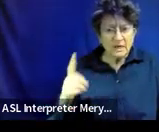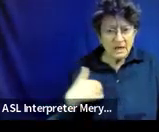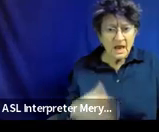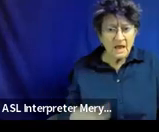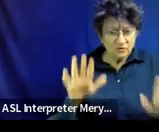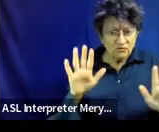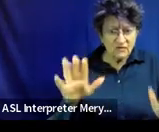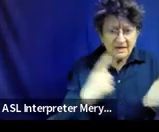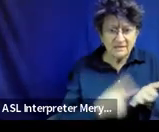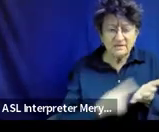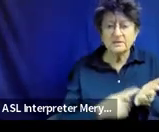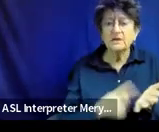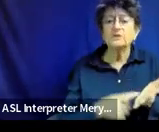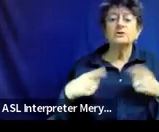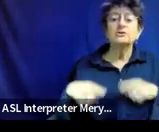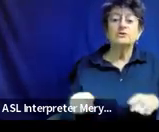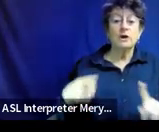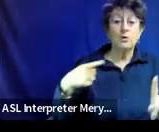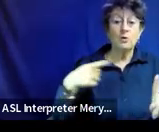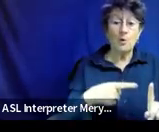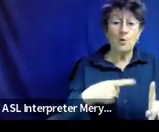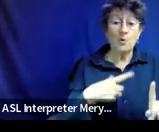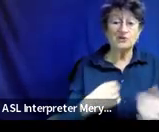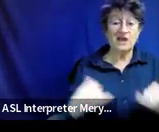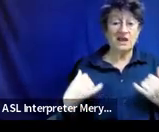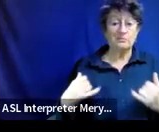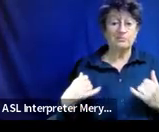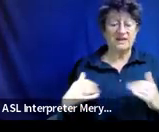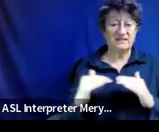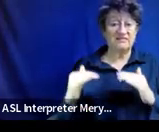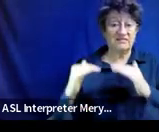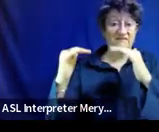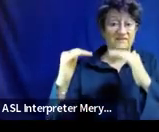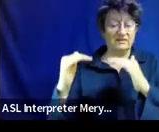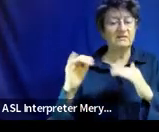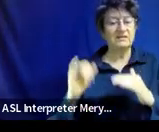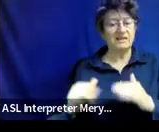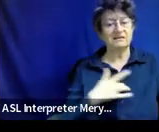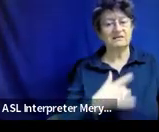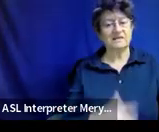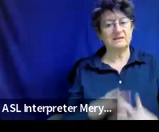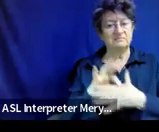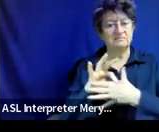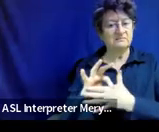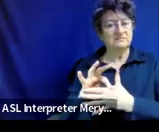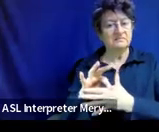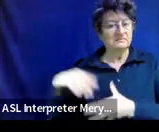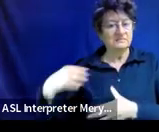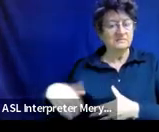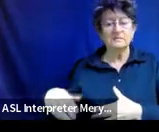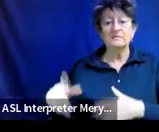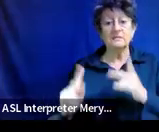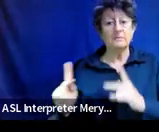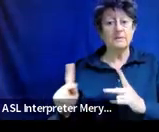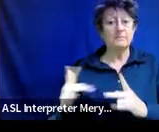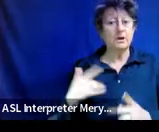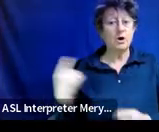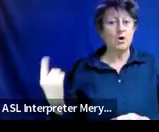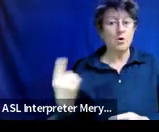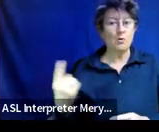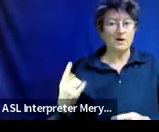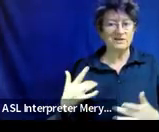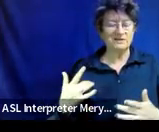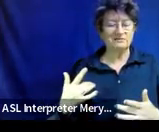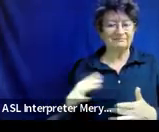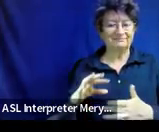the goals and present levels. And that seems to be the meat, right? Like that's the big, that's always the meat of the